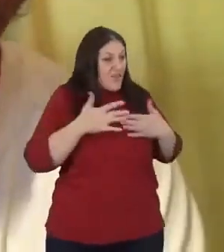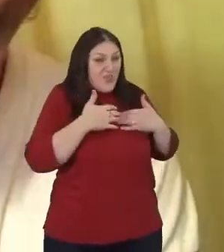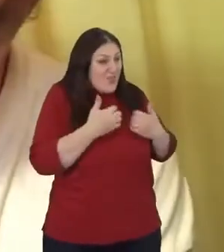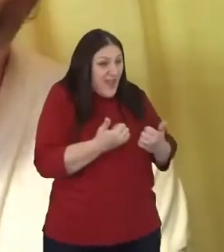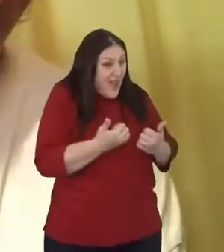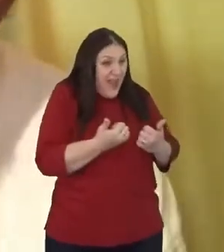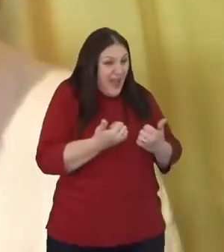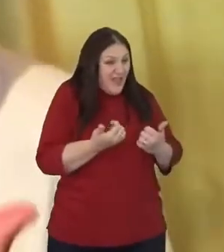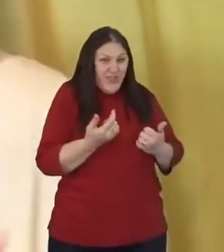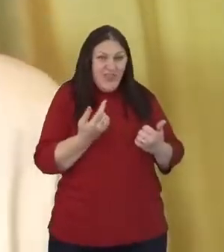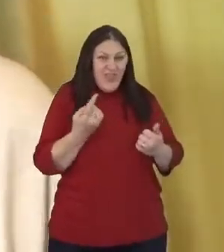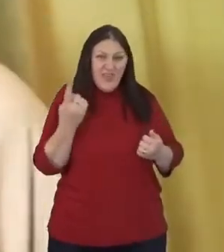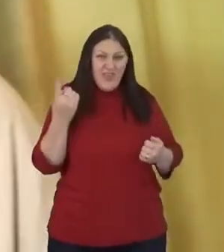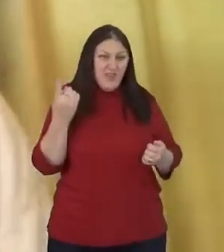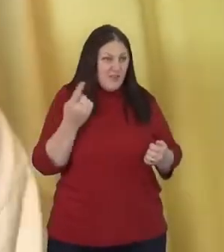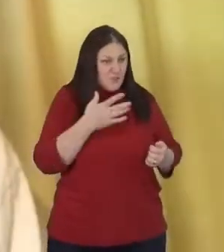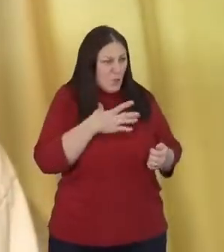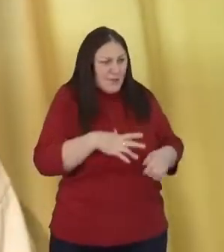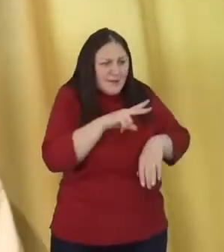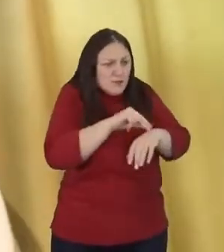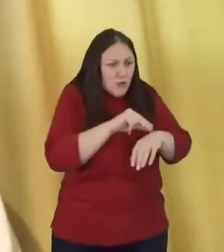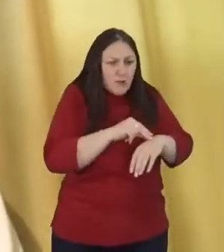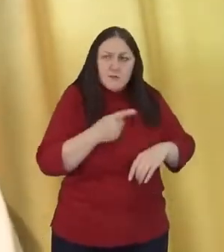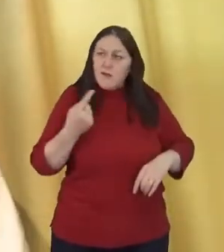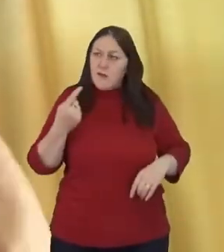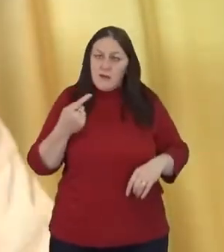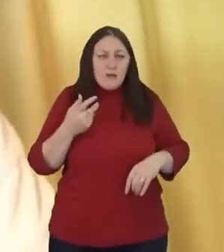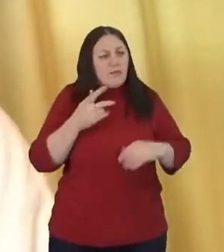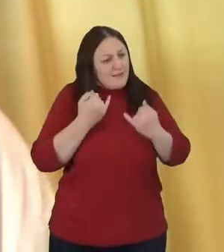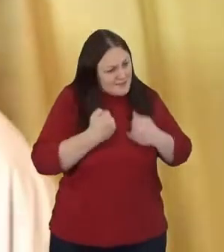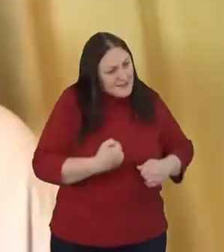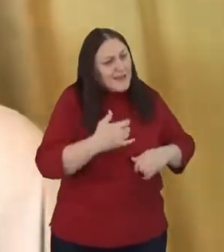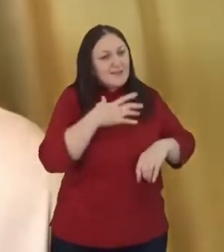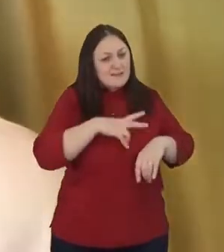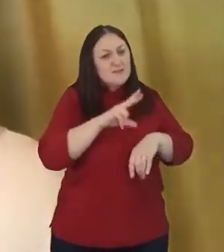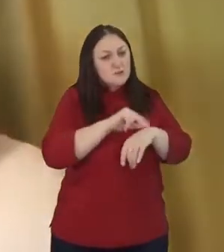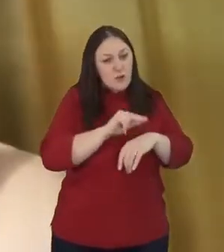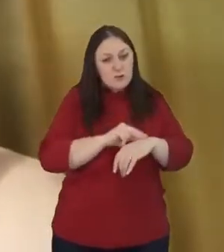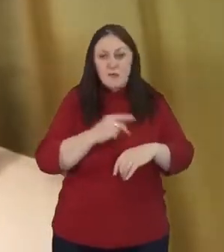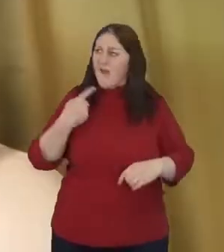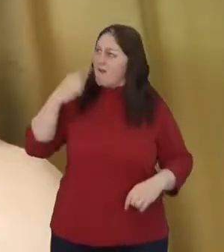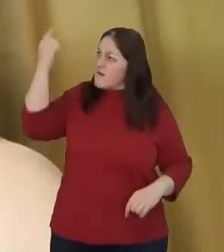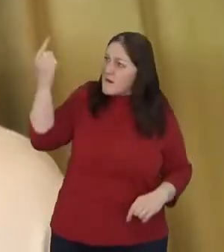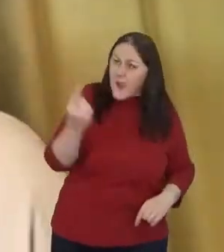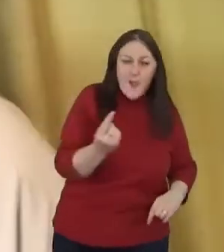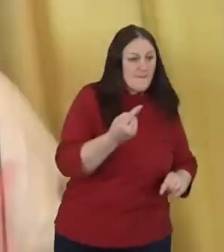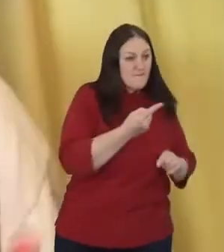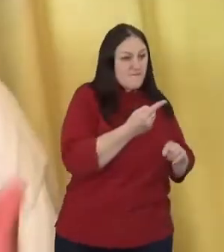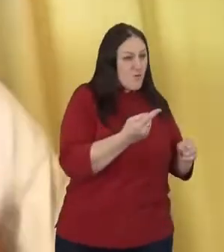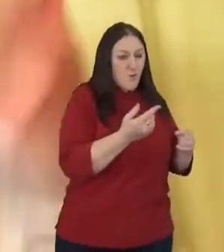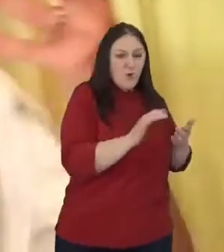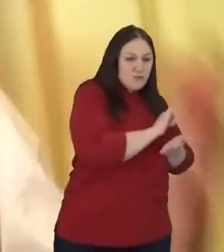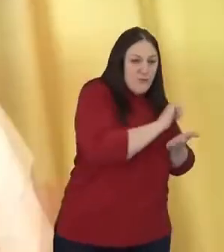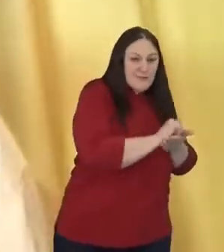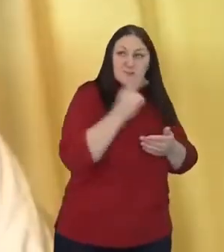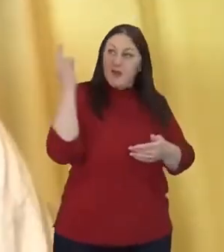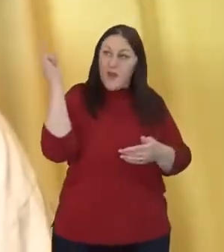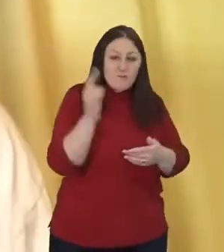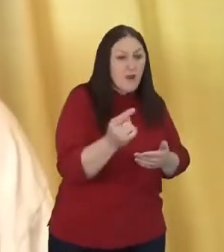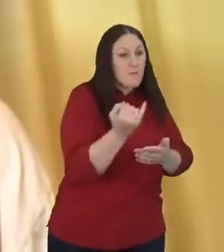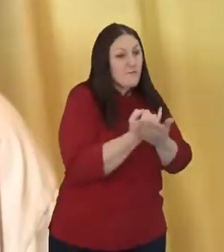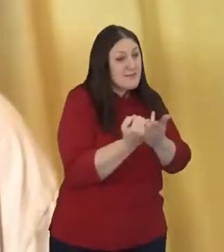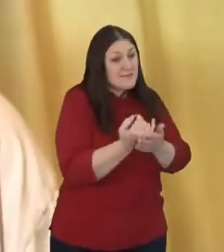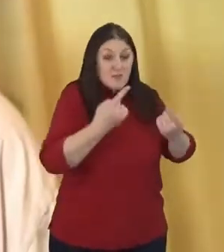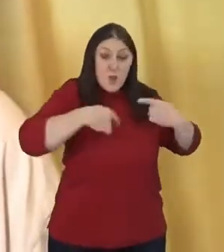sick. I haven't come for the righteous, but for the sinners. And I want to say today, we need a church that lives like that, right? That we exist for the